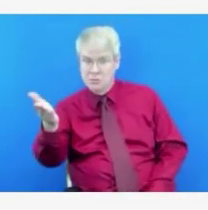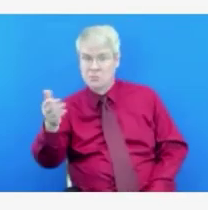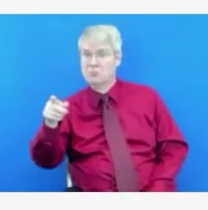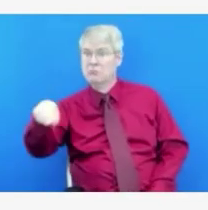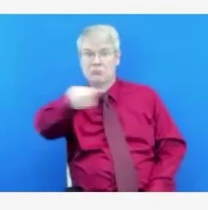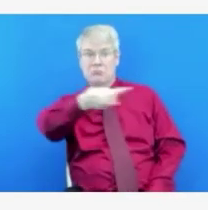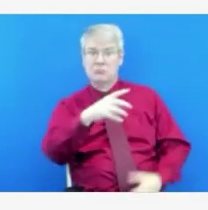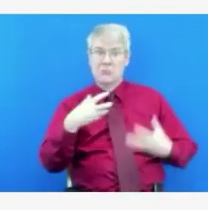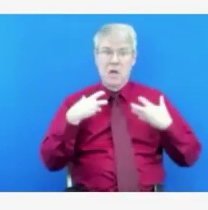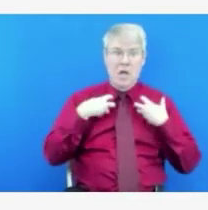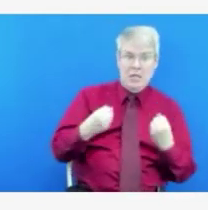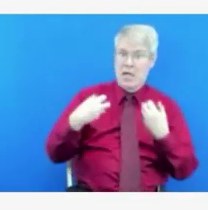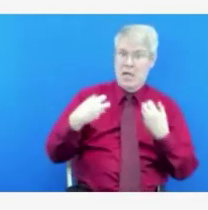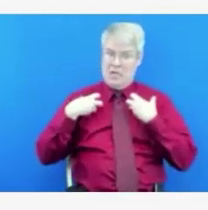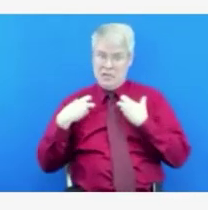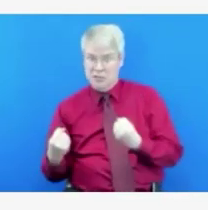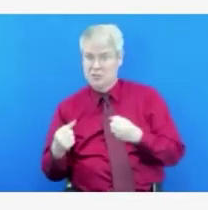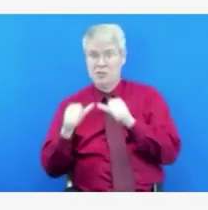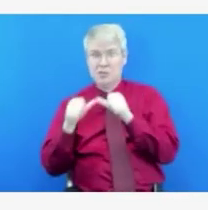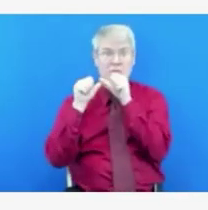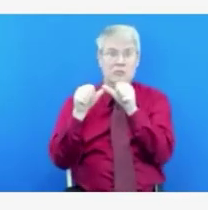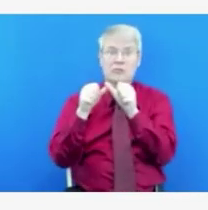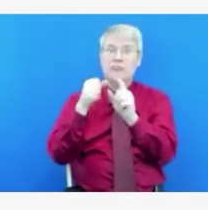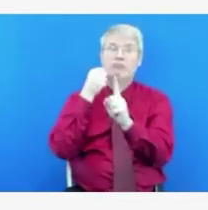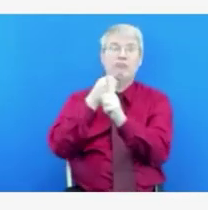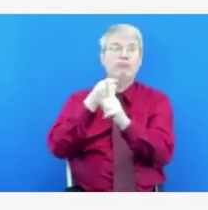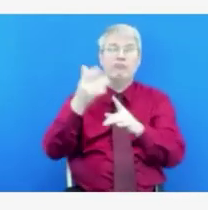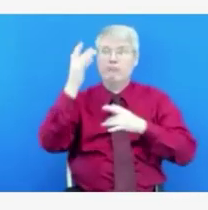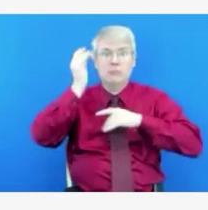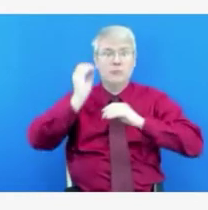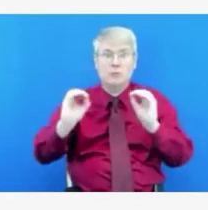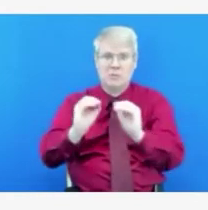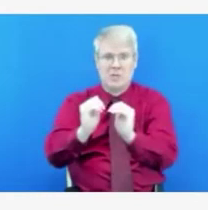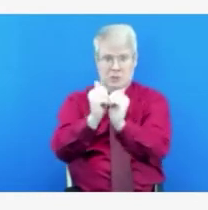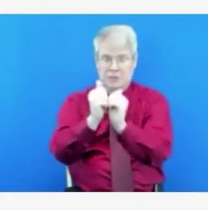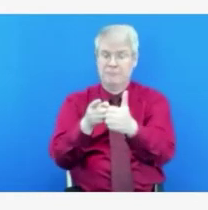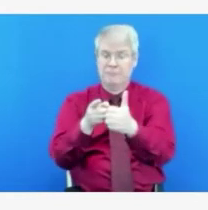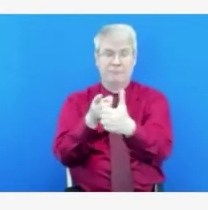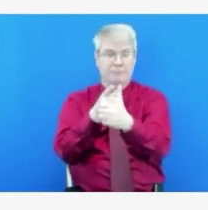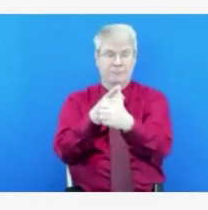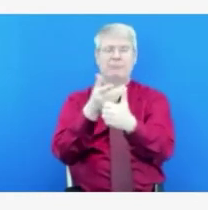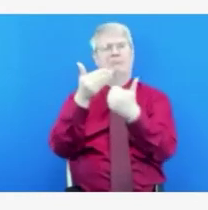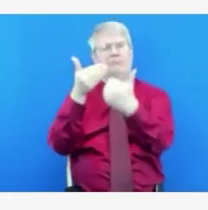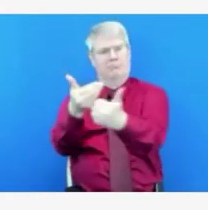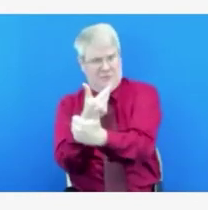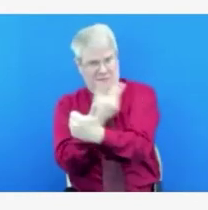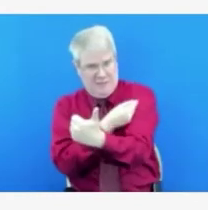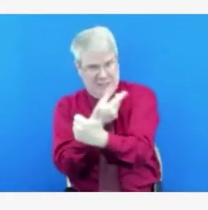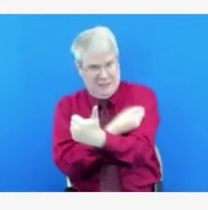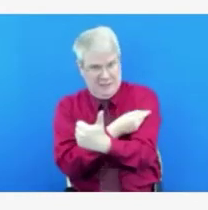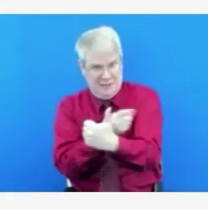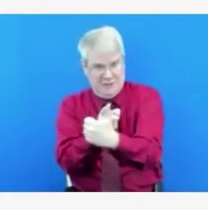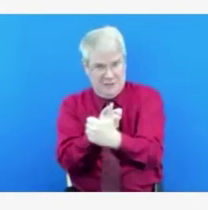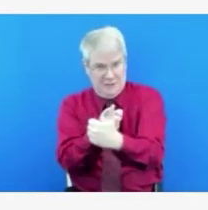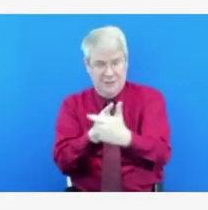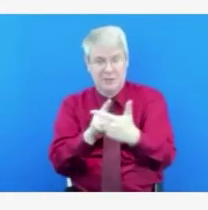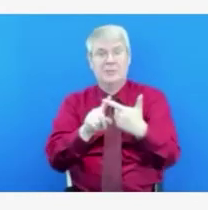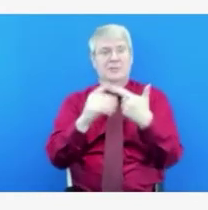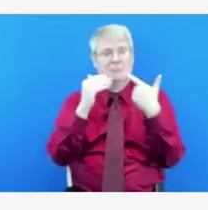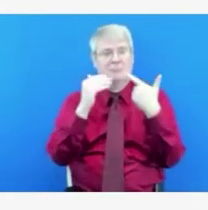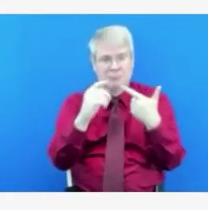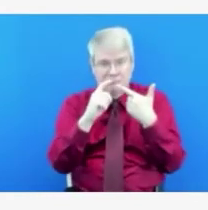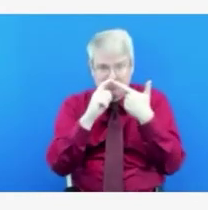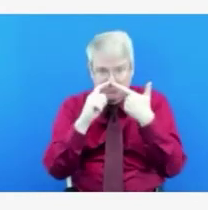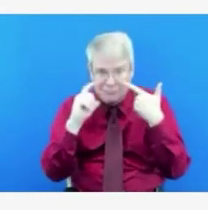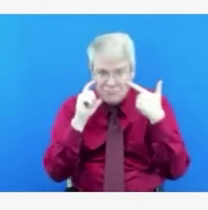which is vaccinate, mask, distance, and hand hygiene. But we recognize that